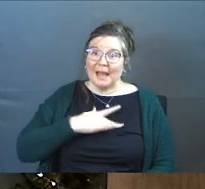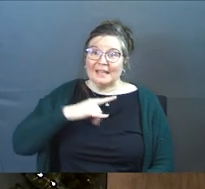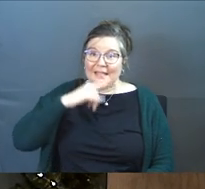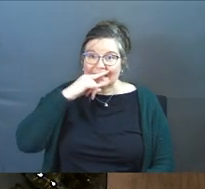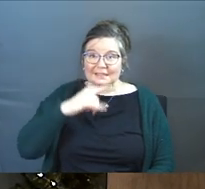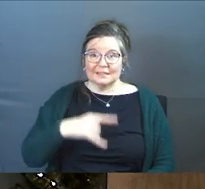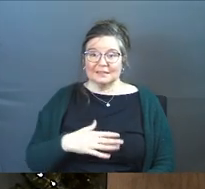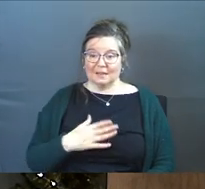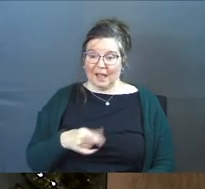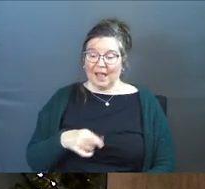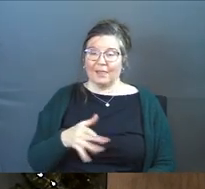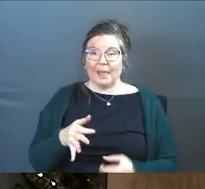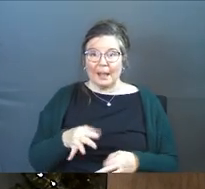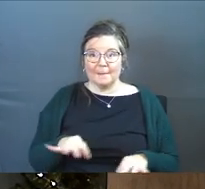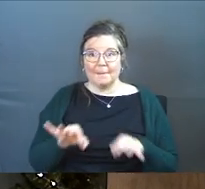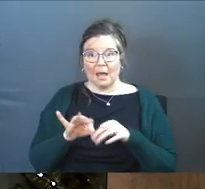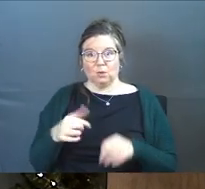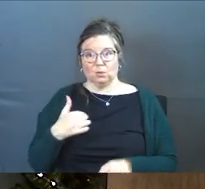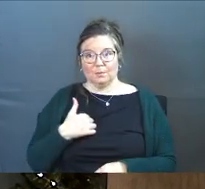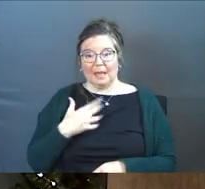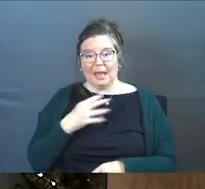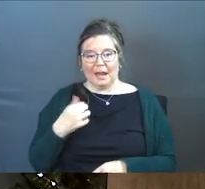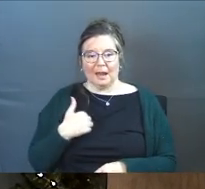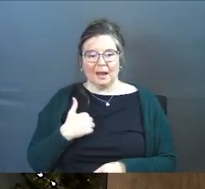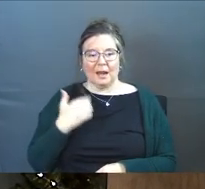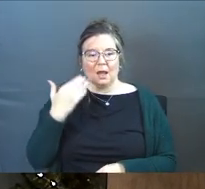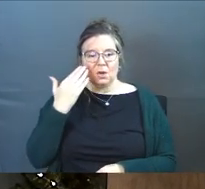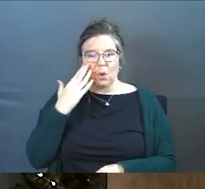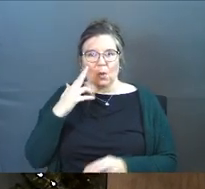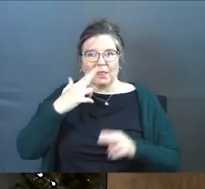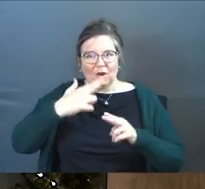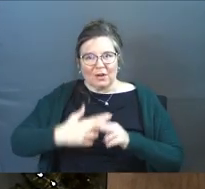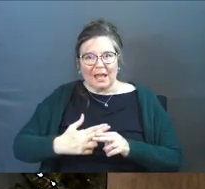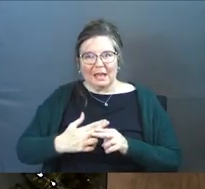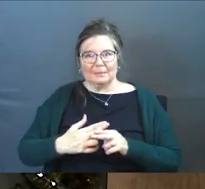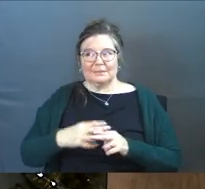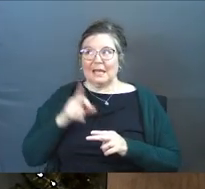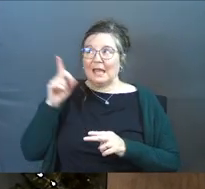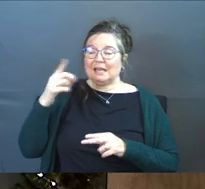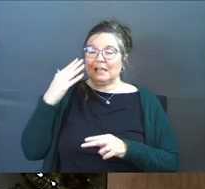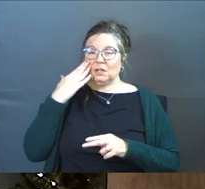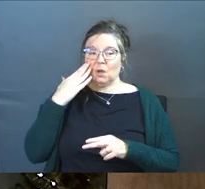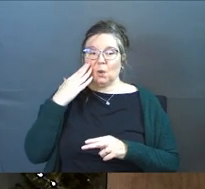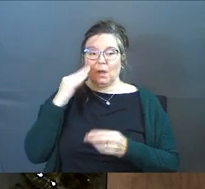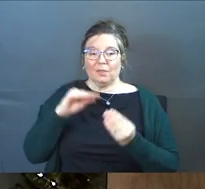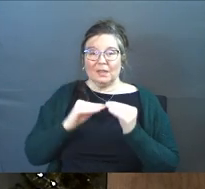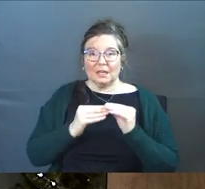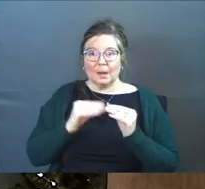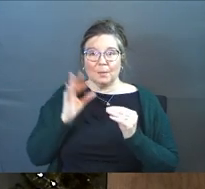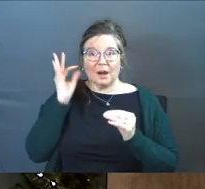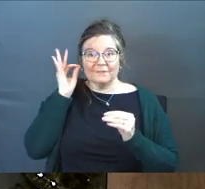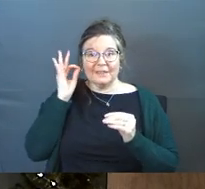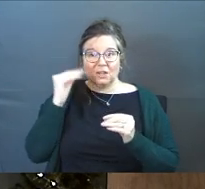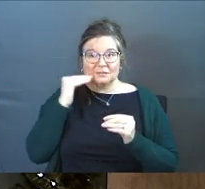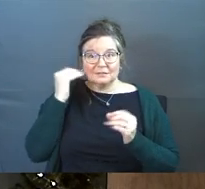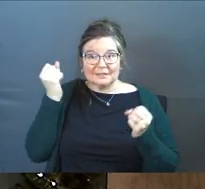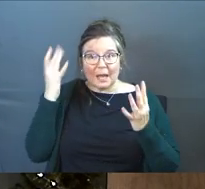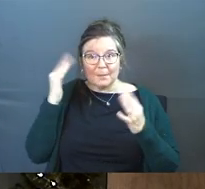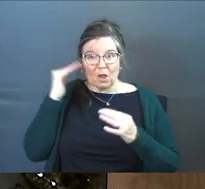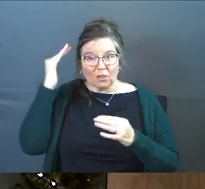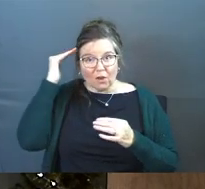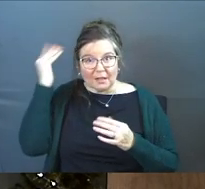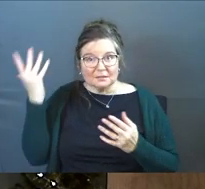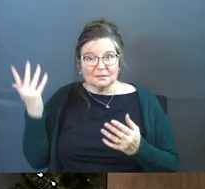kids and they matter to me and I they know their names and he knows the number of hairs on their heads